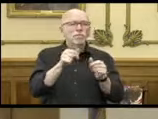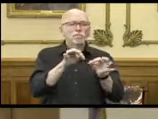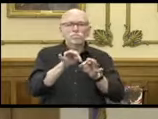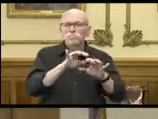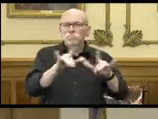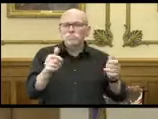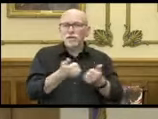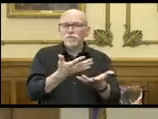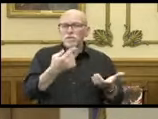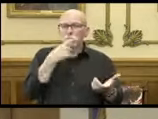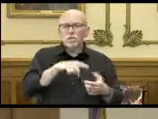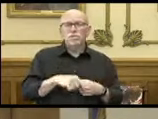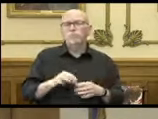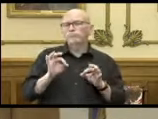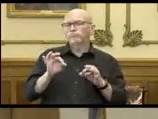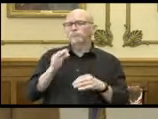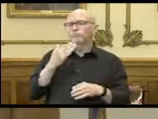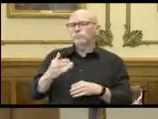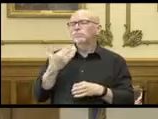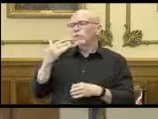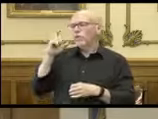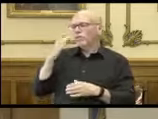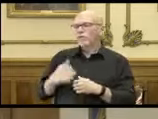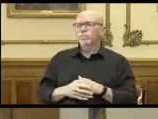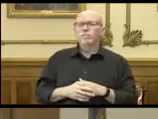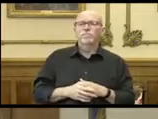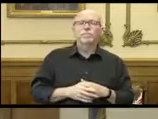the mix. Okay. Thank you, Governor.